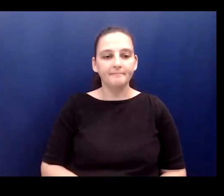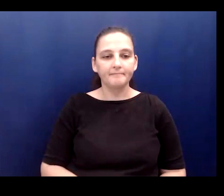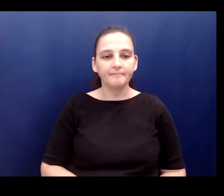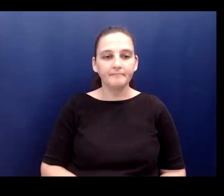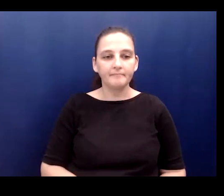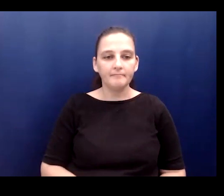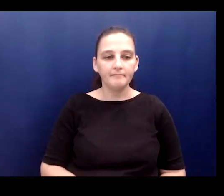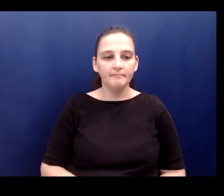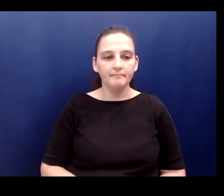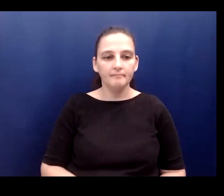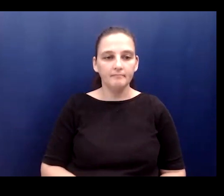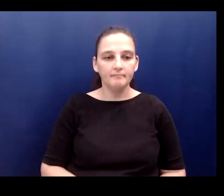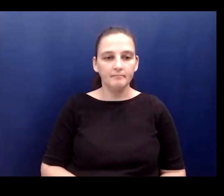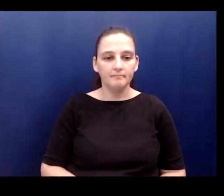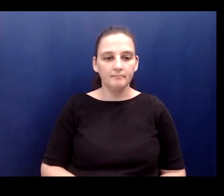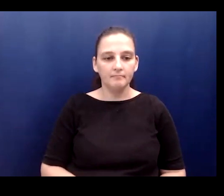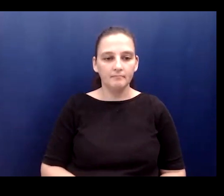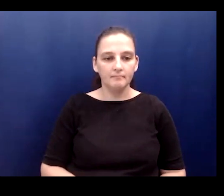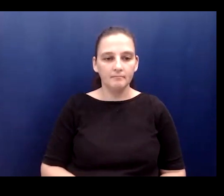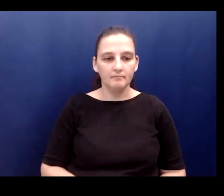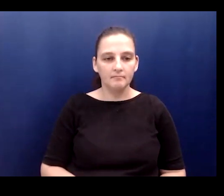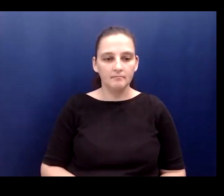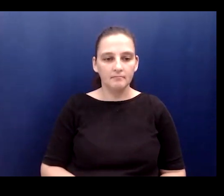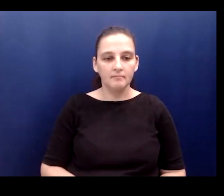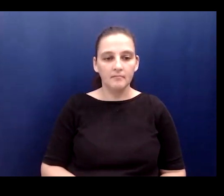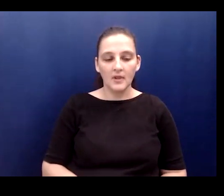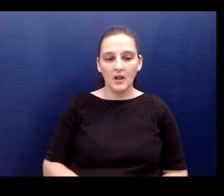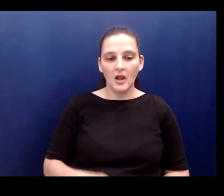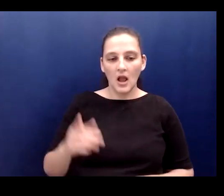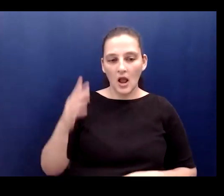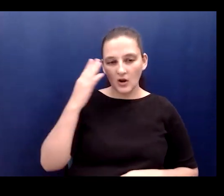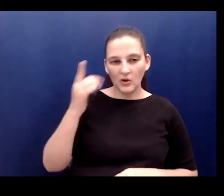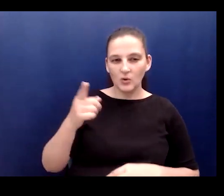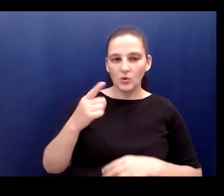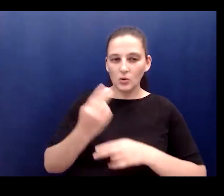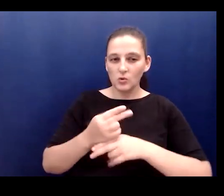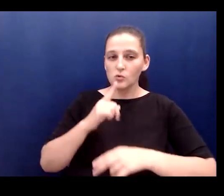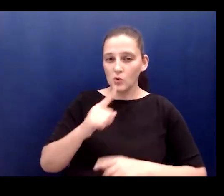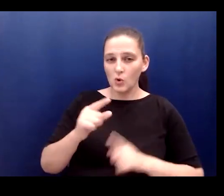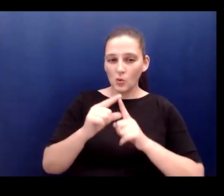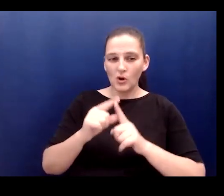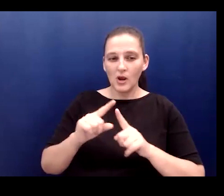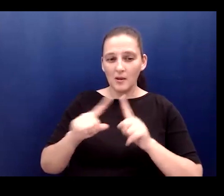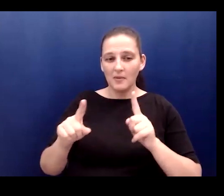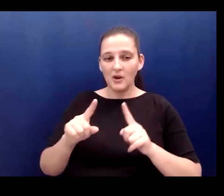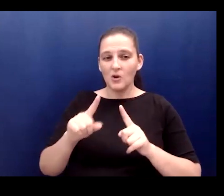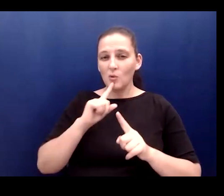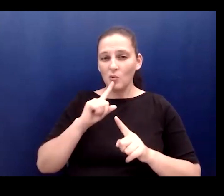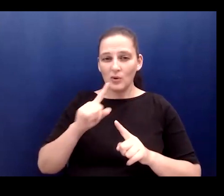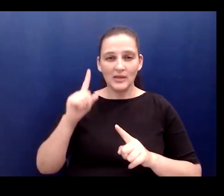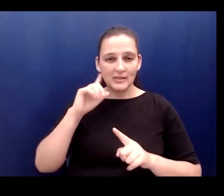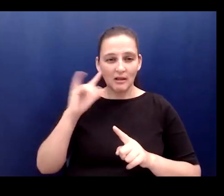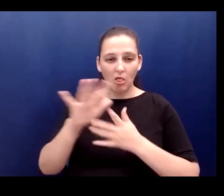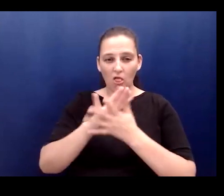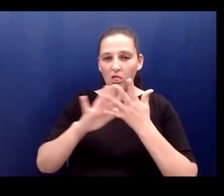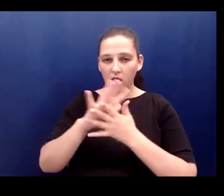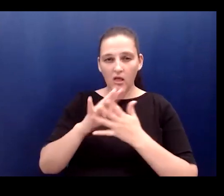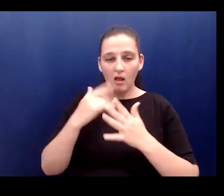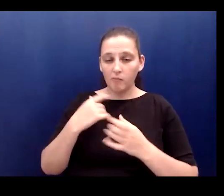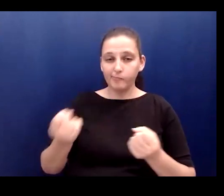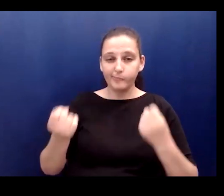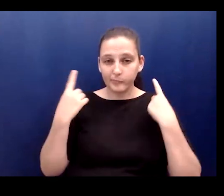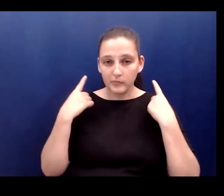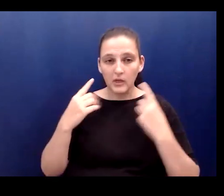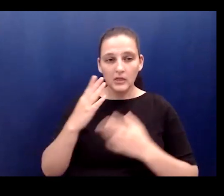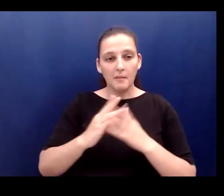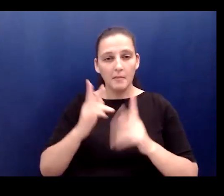I'm sorry. I know that you used real words just now, but to me it sounded like literal gibberish, so I caught none of it. There are people talking across the room and